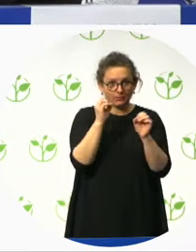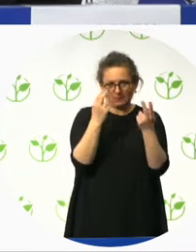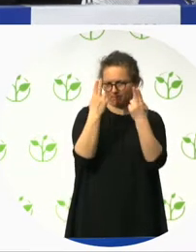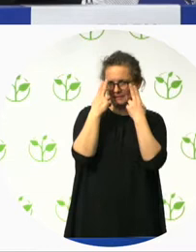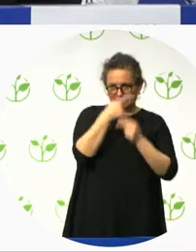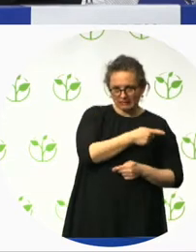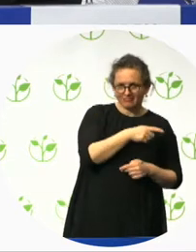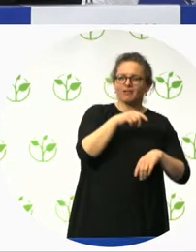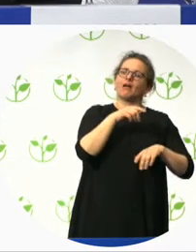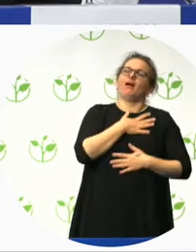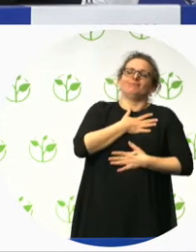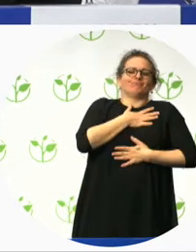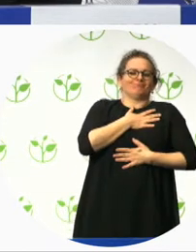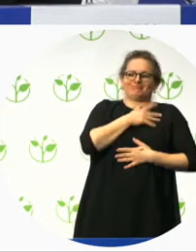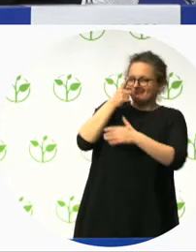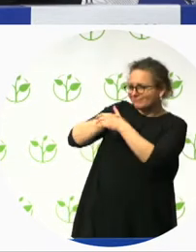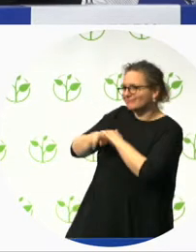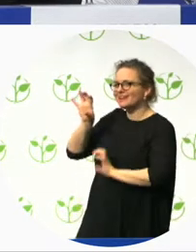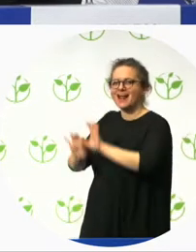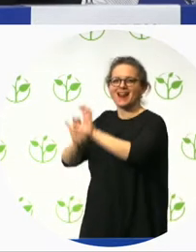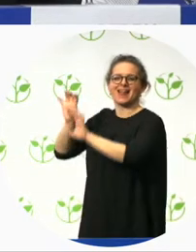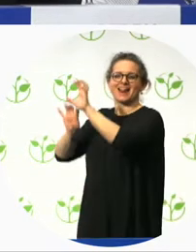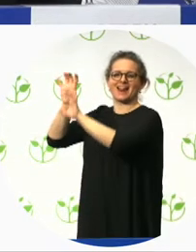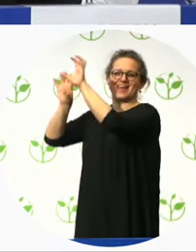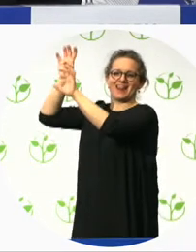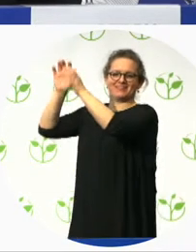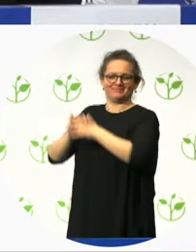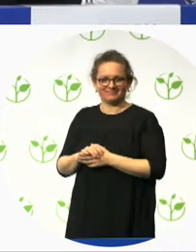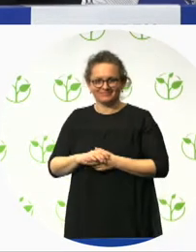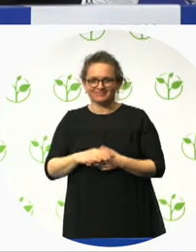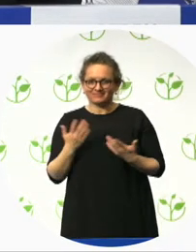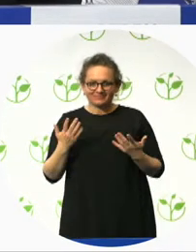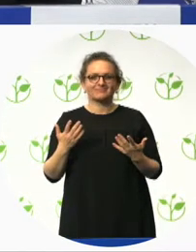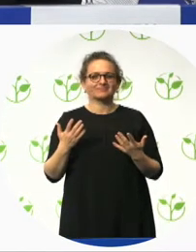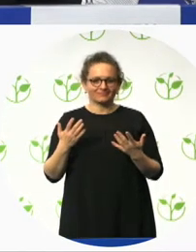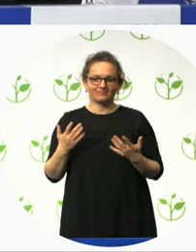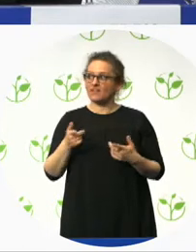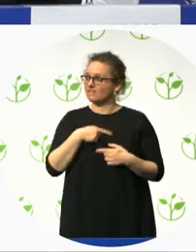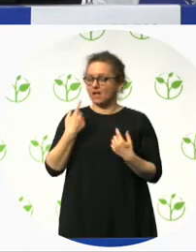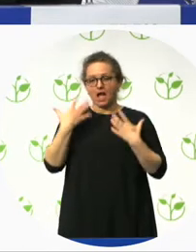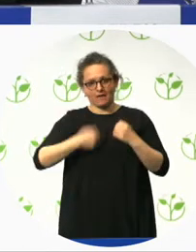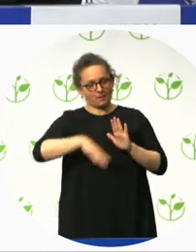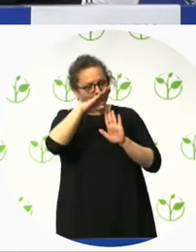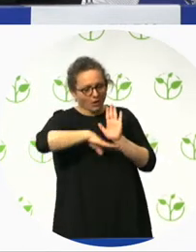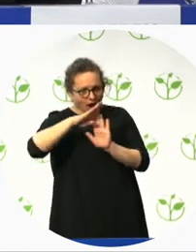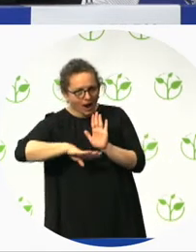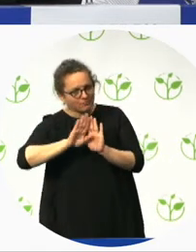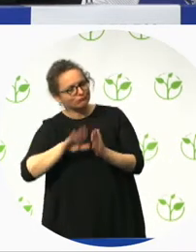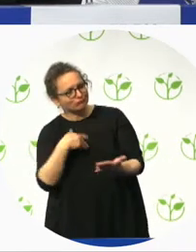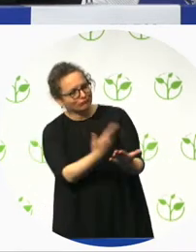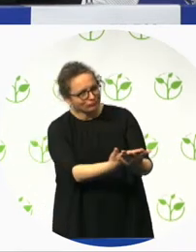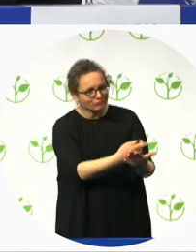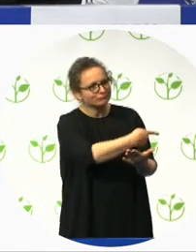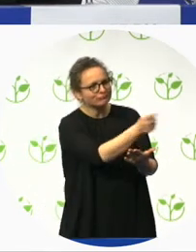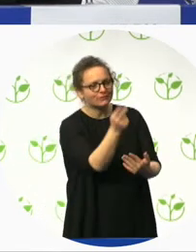blind climbing sports program. The picture in the lower right, we have 16 family locker